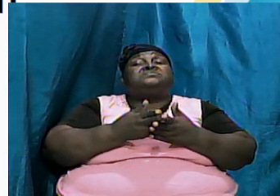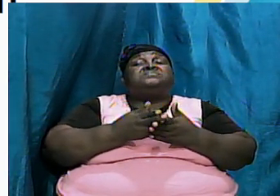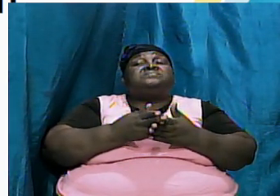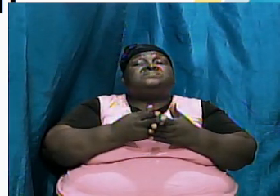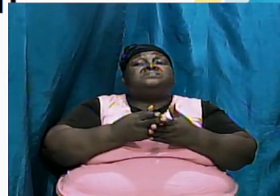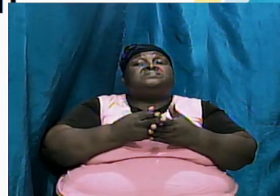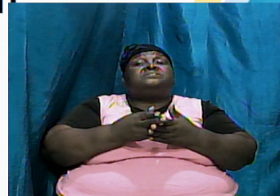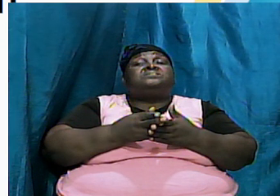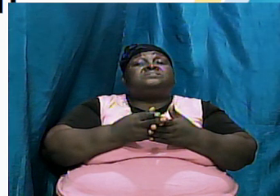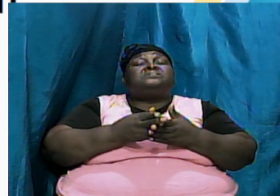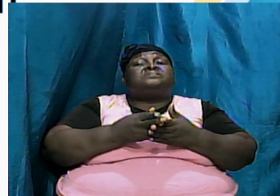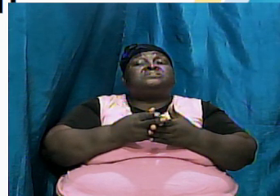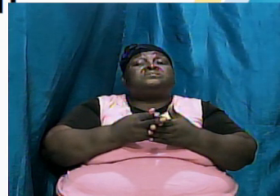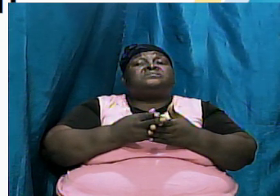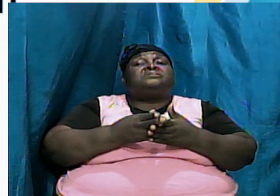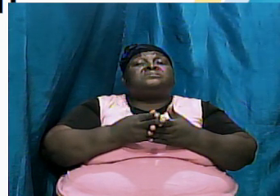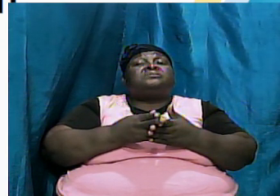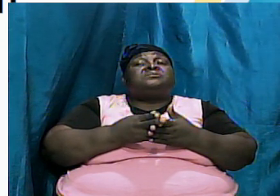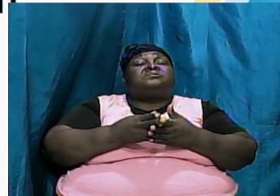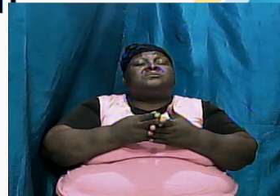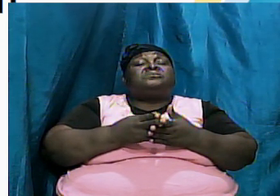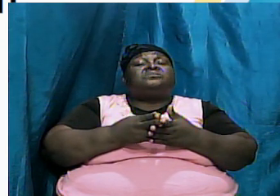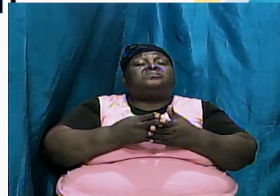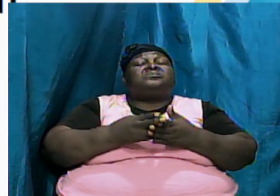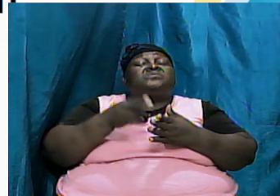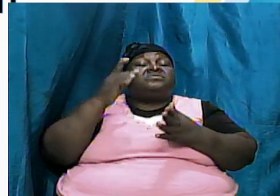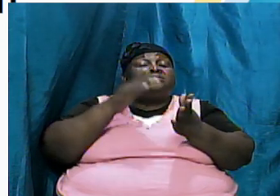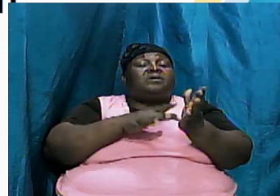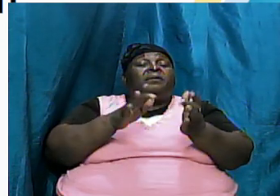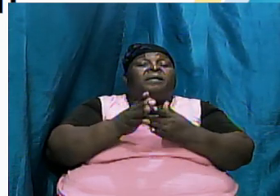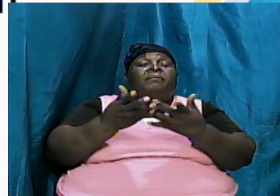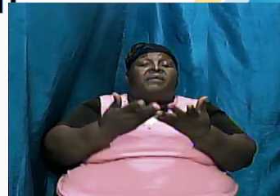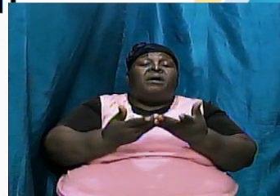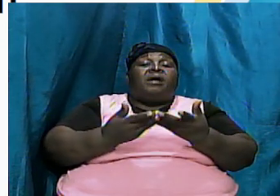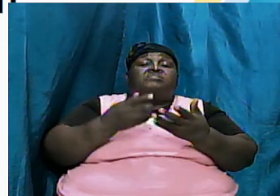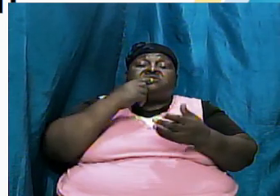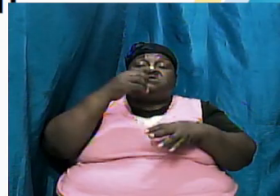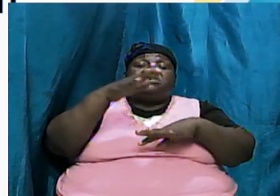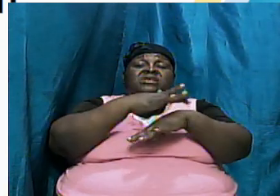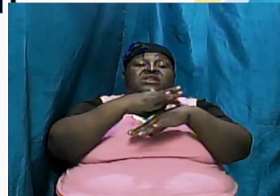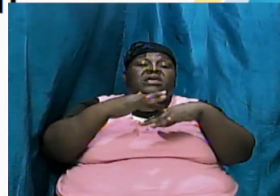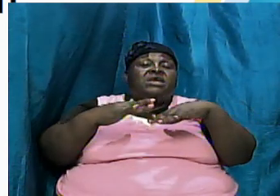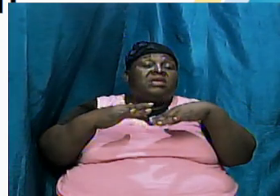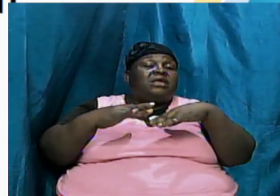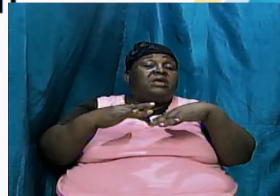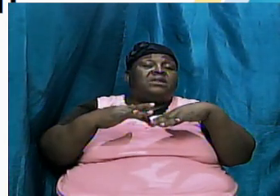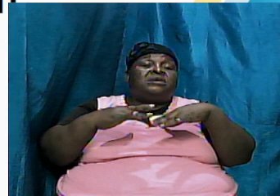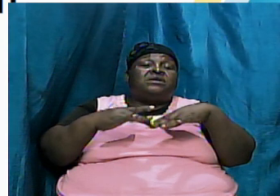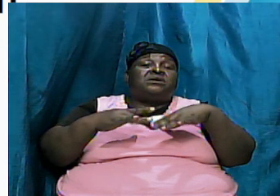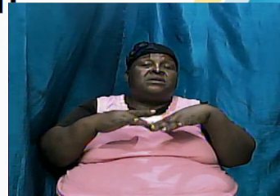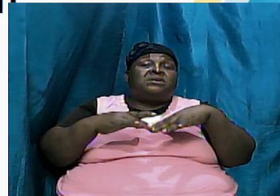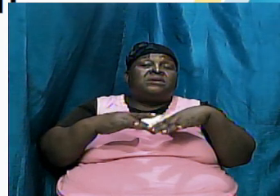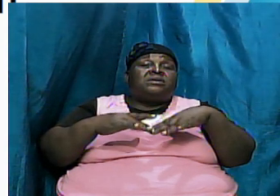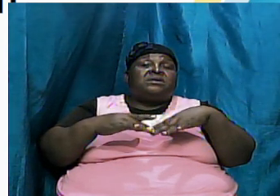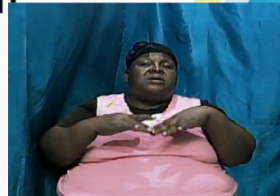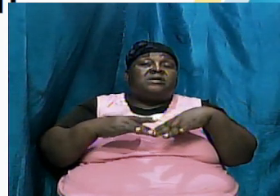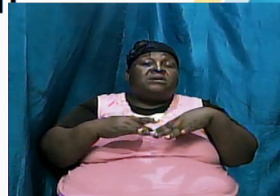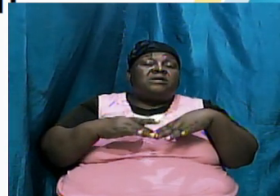notice the Bible said that they were naked and they didn't even know it's just like babies